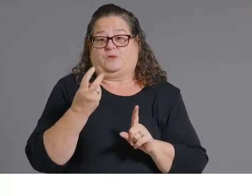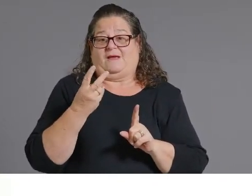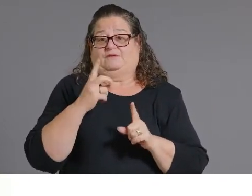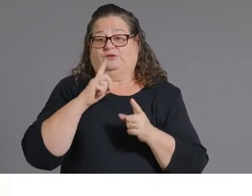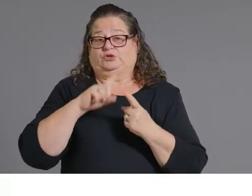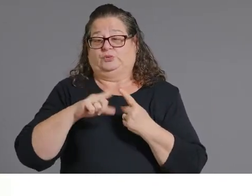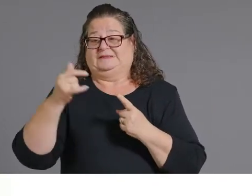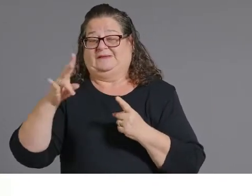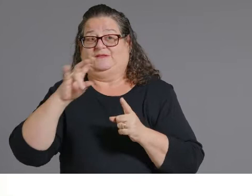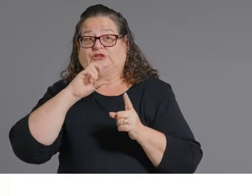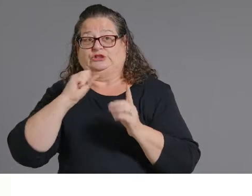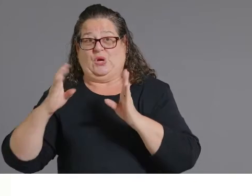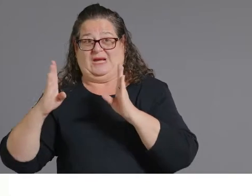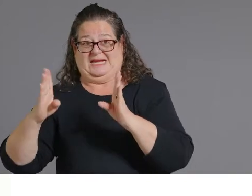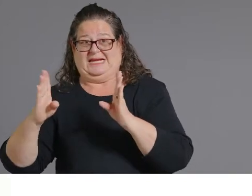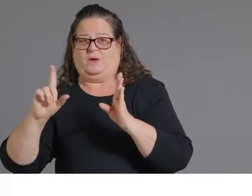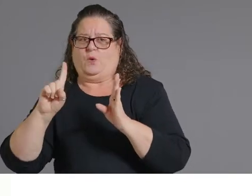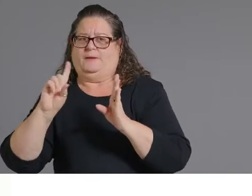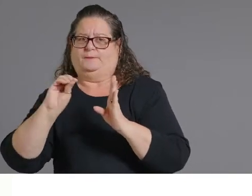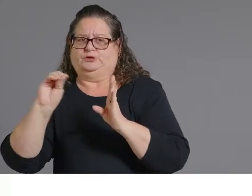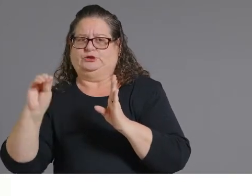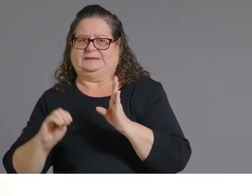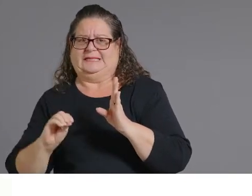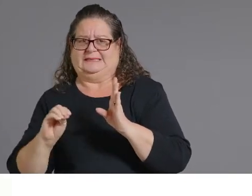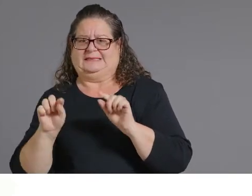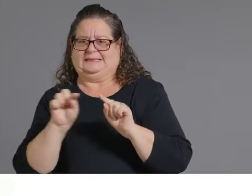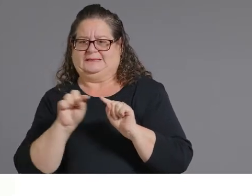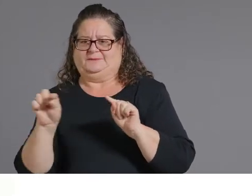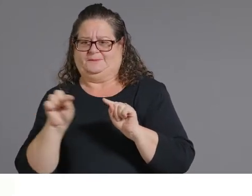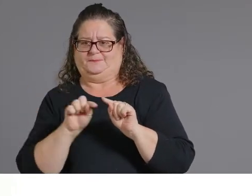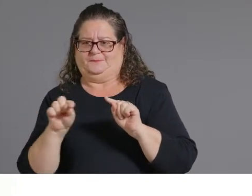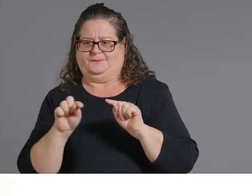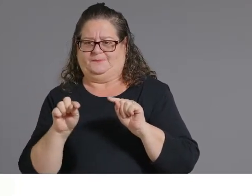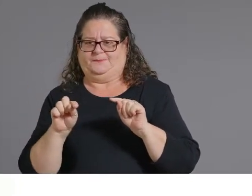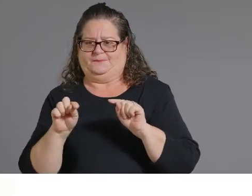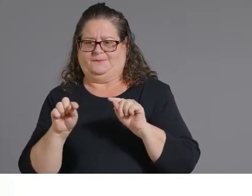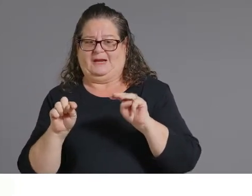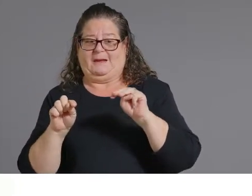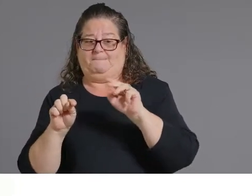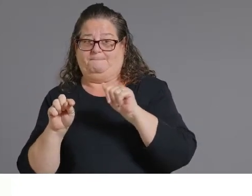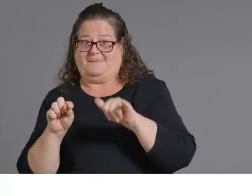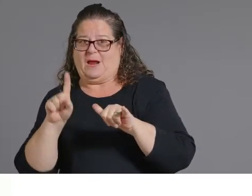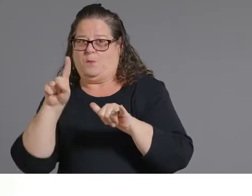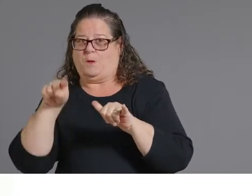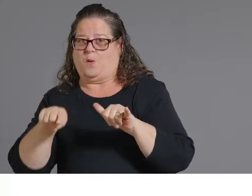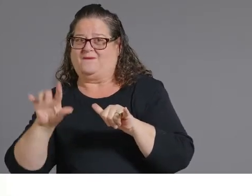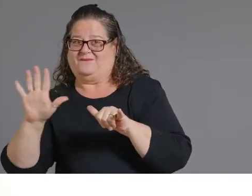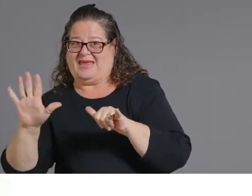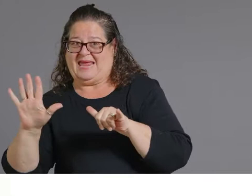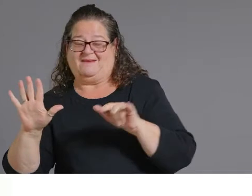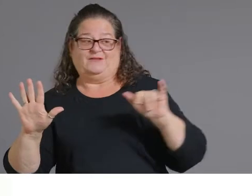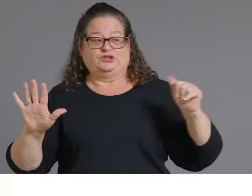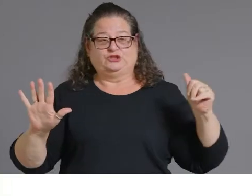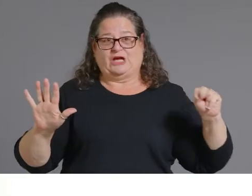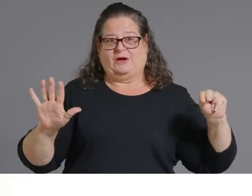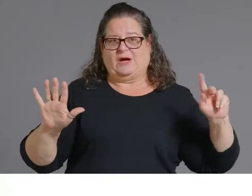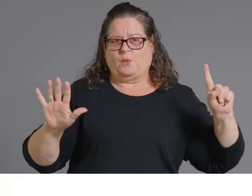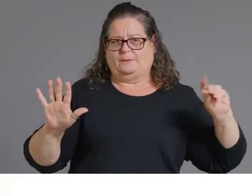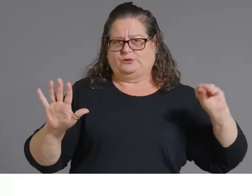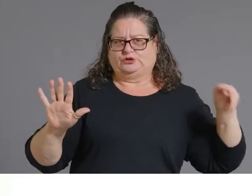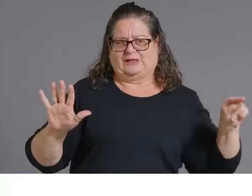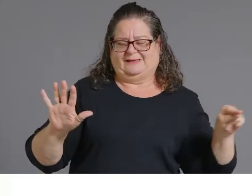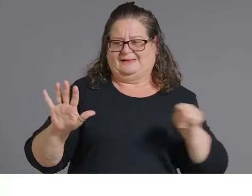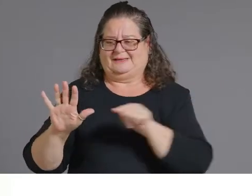in may it was 1.5 percent that were between the ages of 12 and 17. well